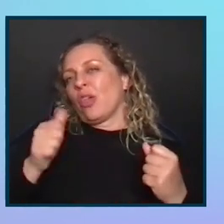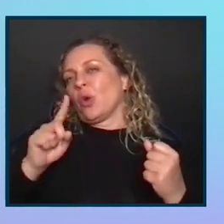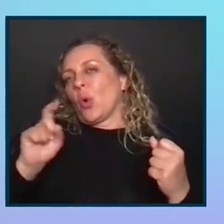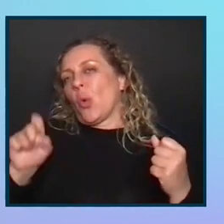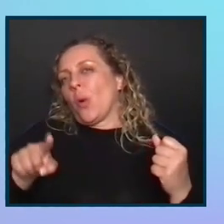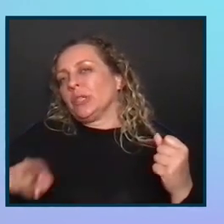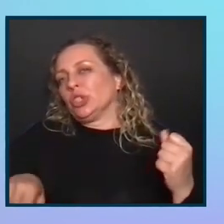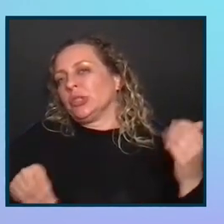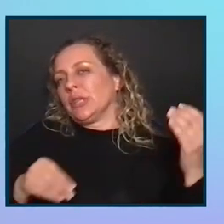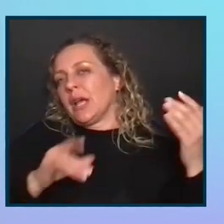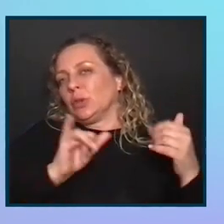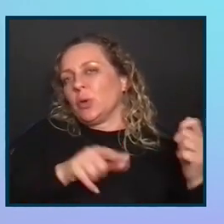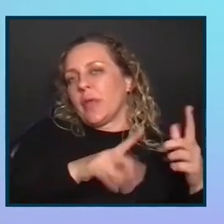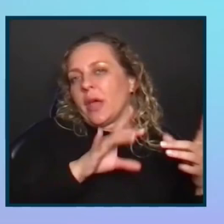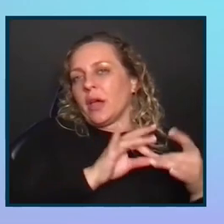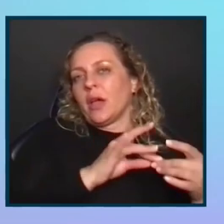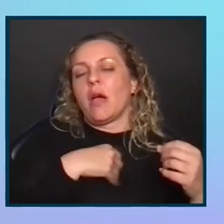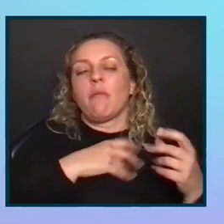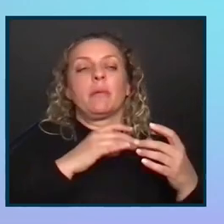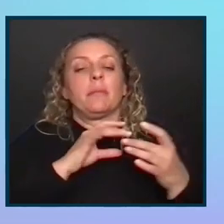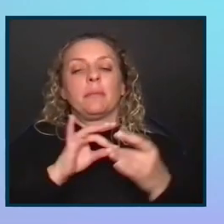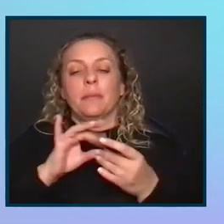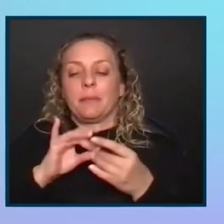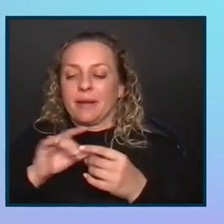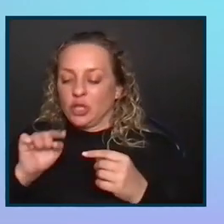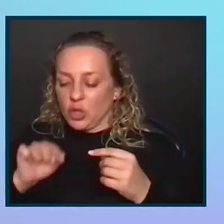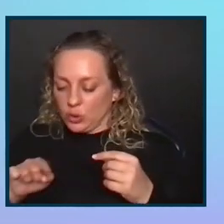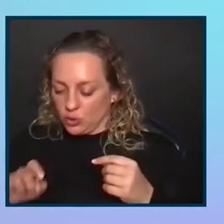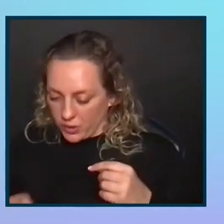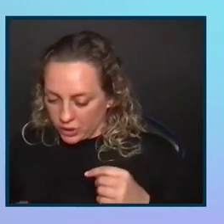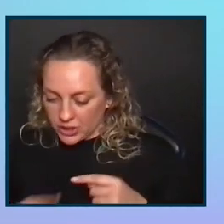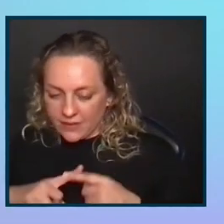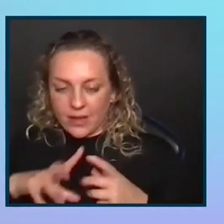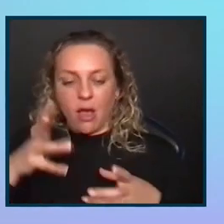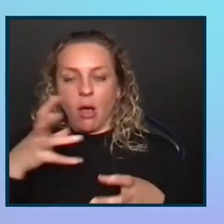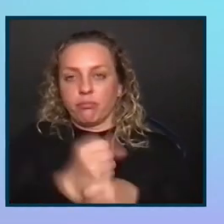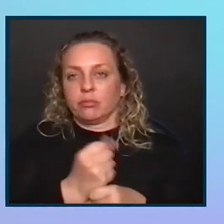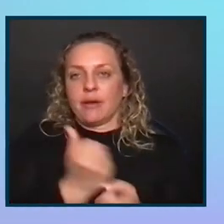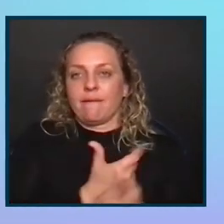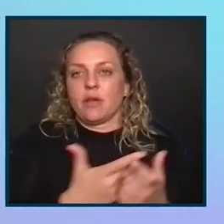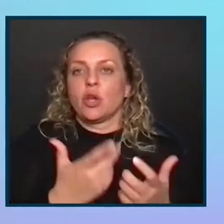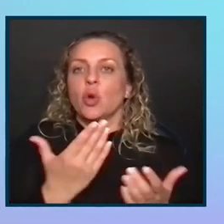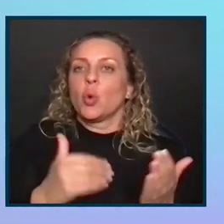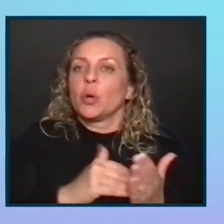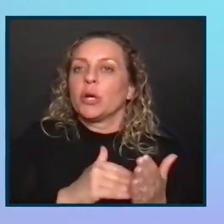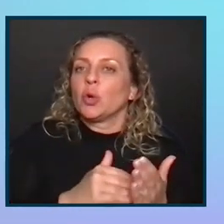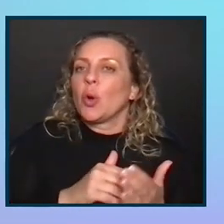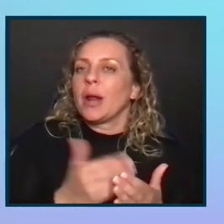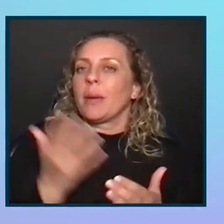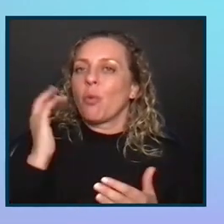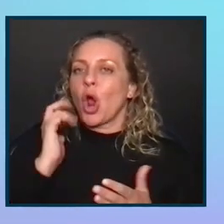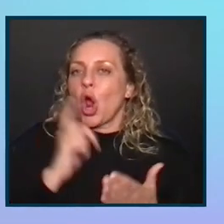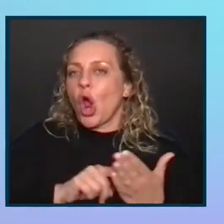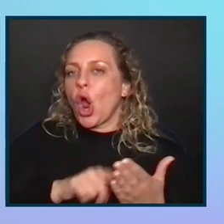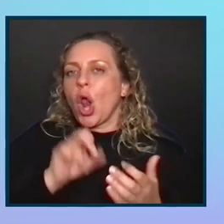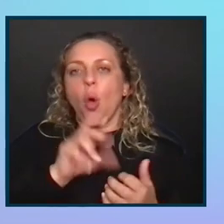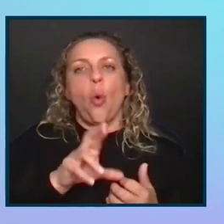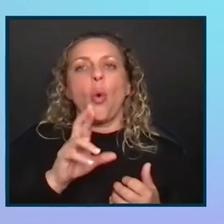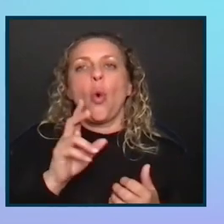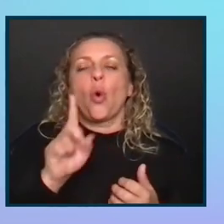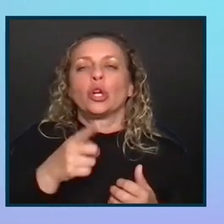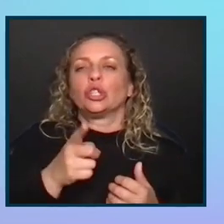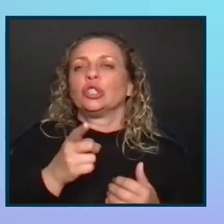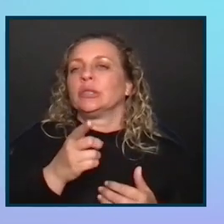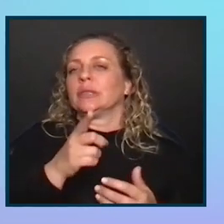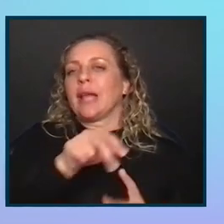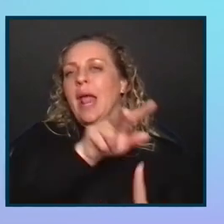Let me mention those, and then you can talk about it in length. Sure. Do you redo an entire audit, or do you just do parts of the